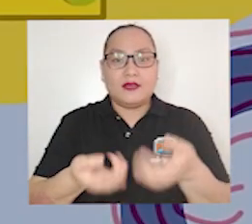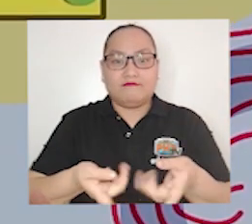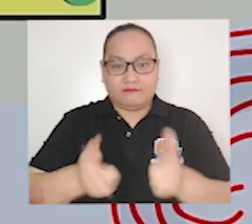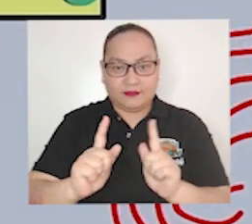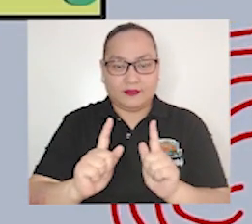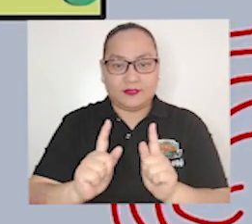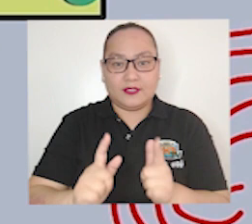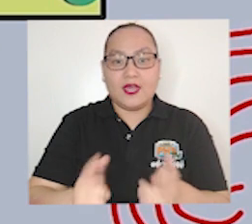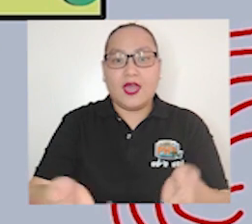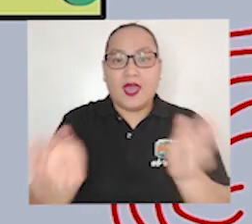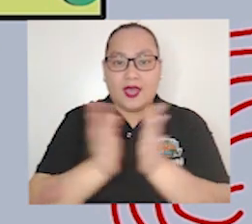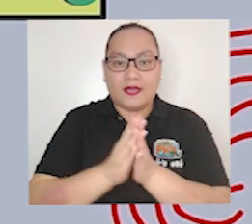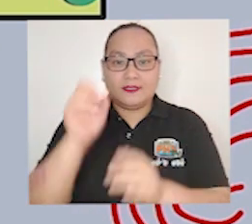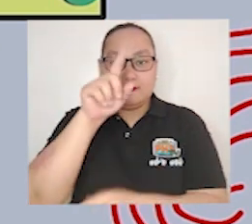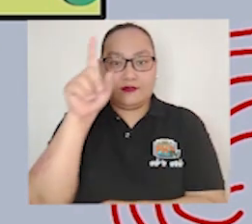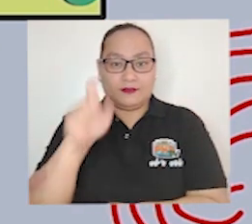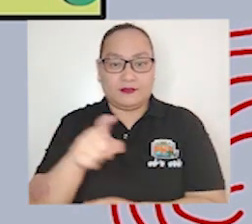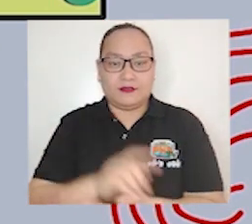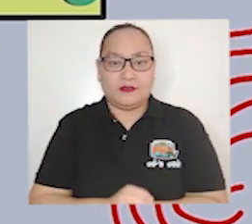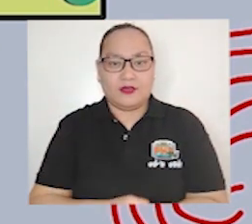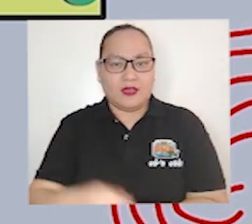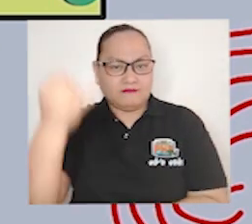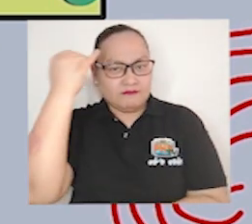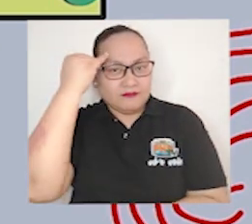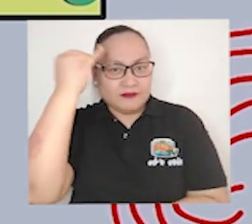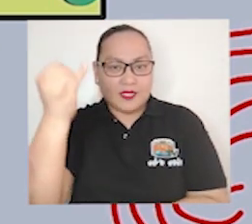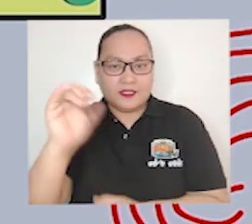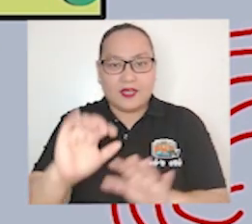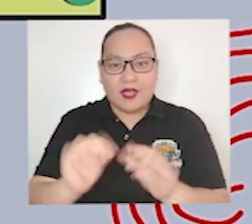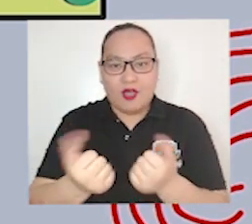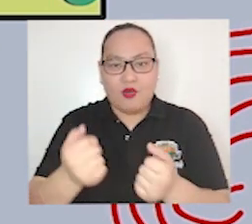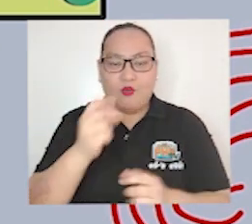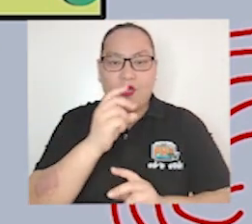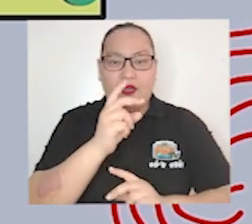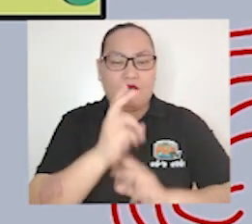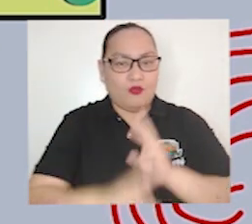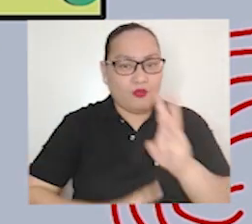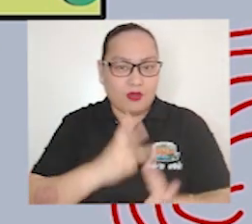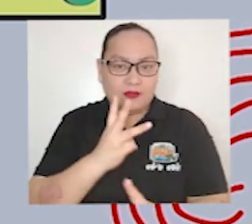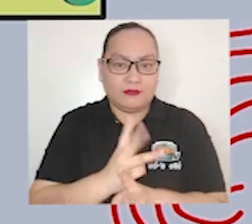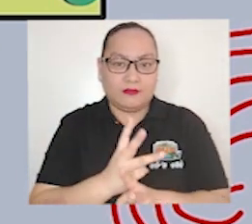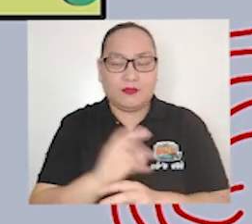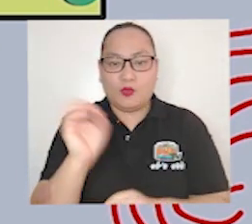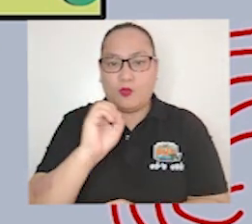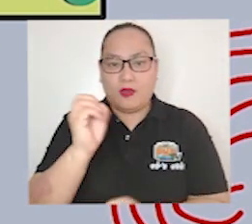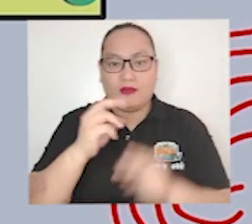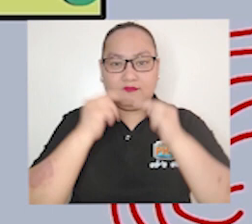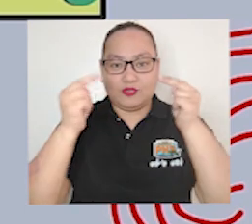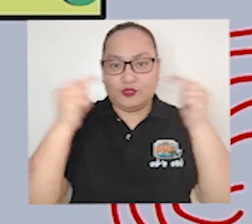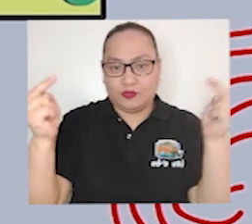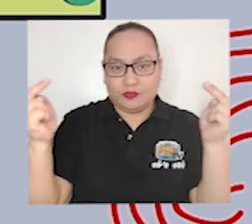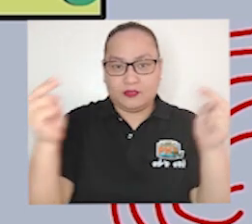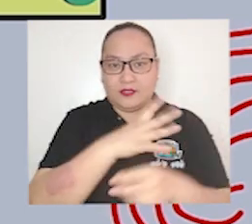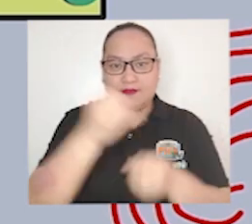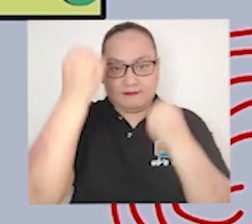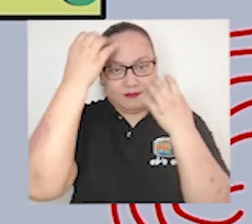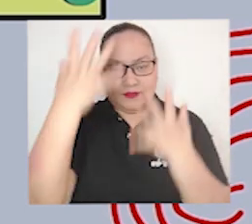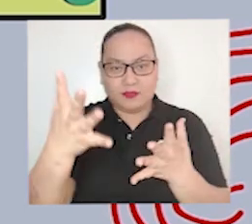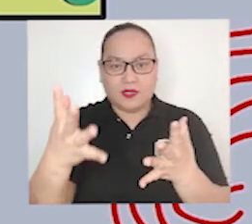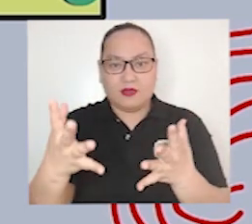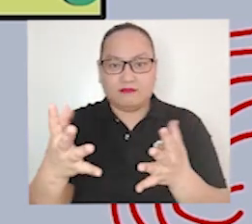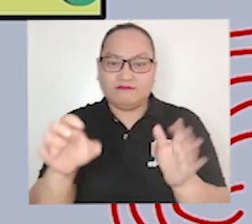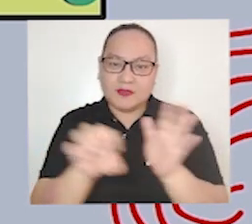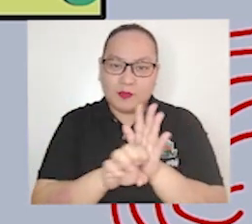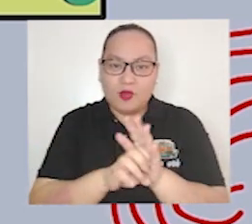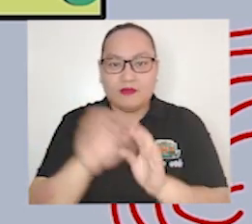questions Have you ever imagined a world without news and information? Let's say there's a news